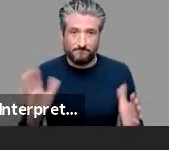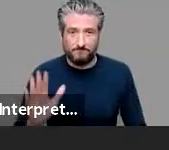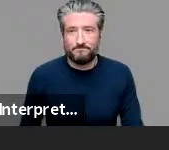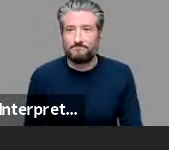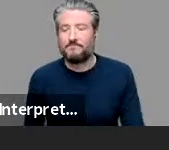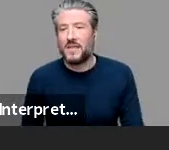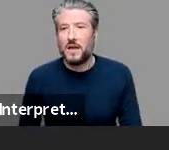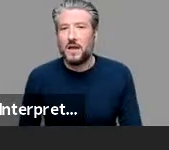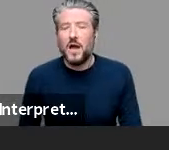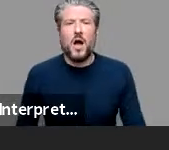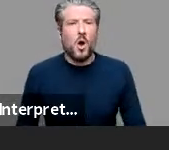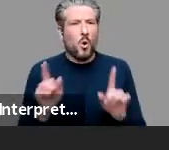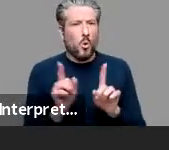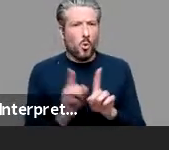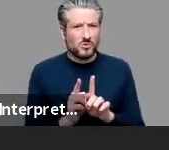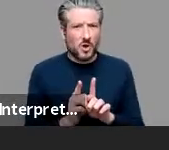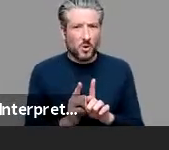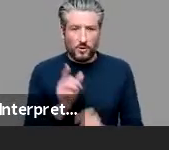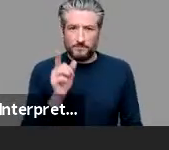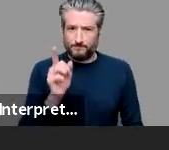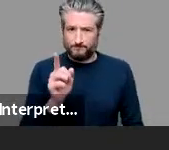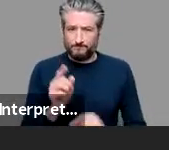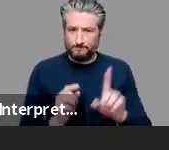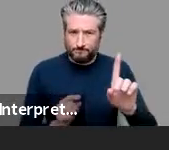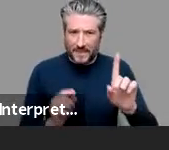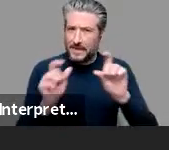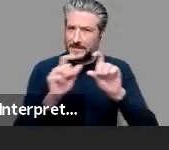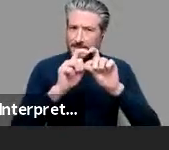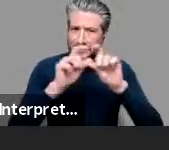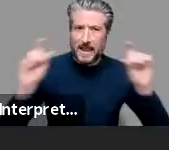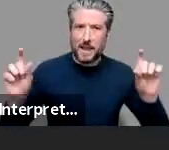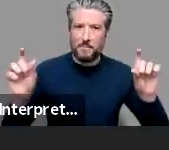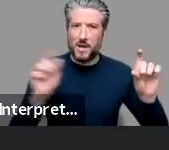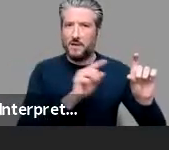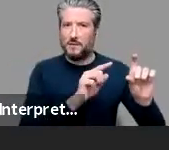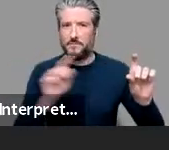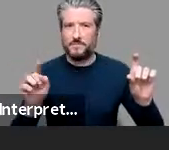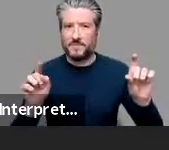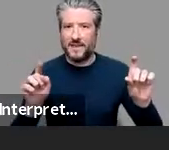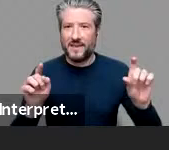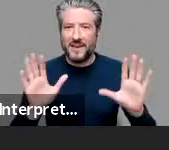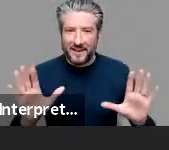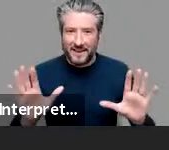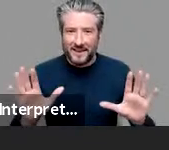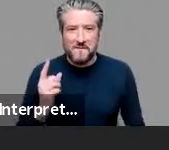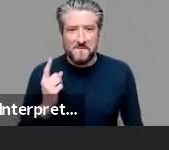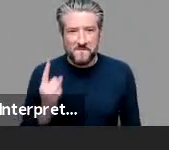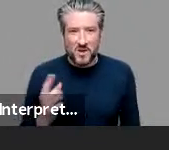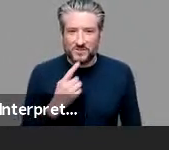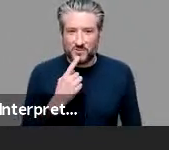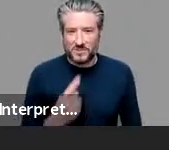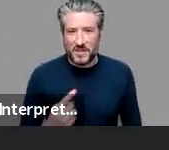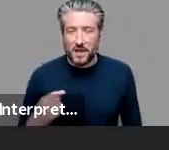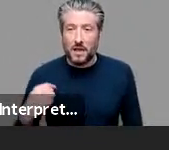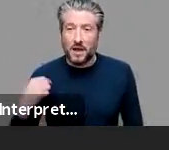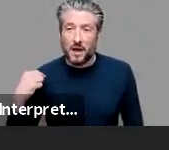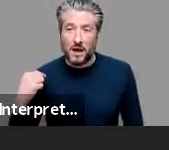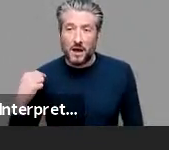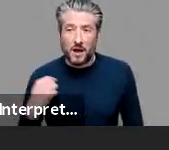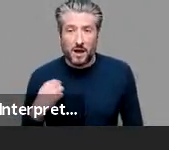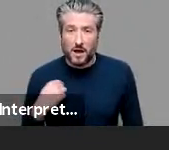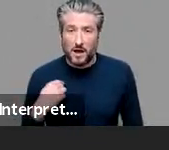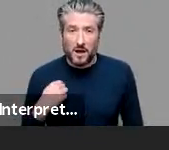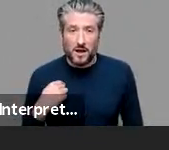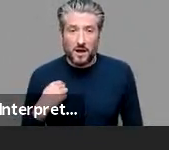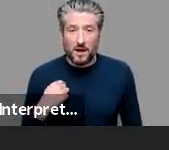i also want to put two disclaimers in first of all i'm not trying to do or aiming to do things as well